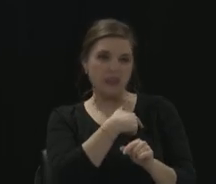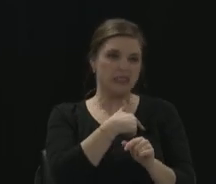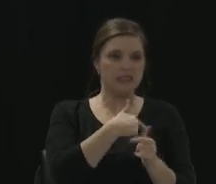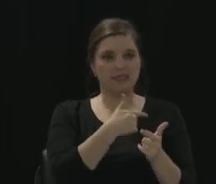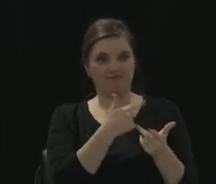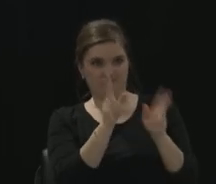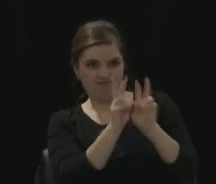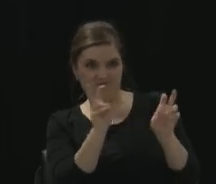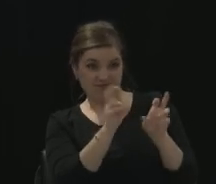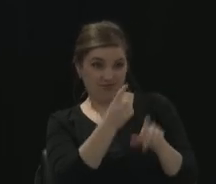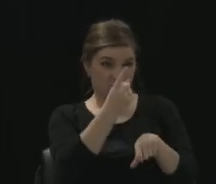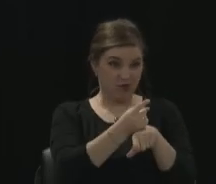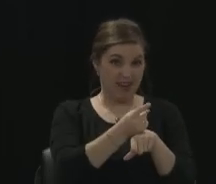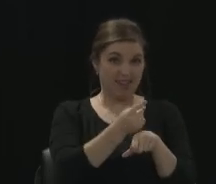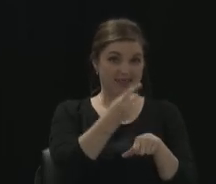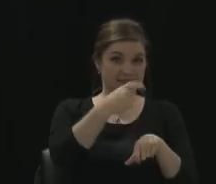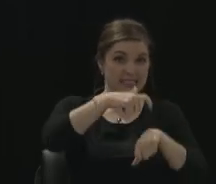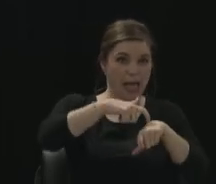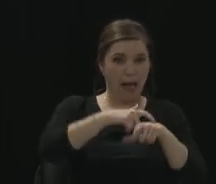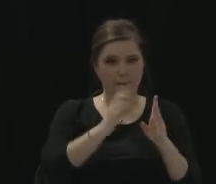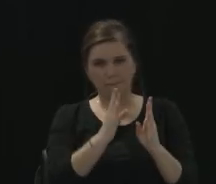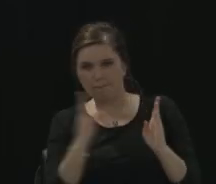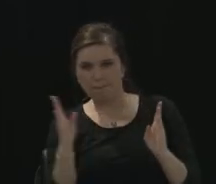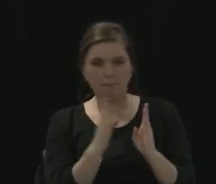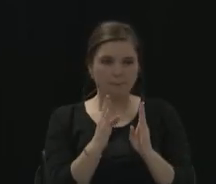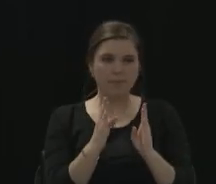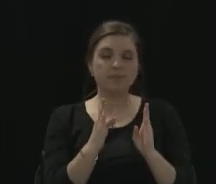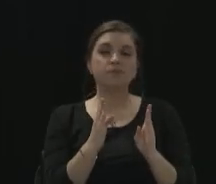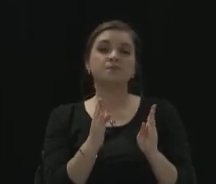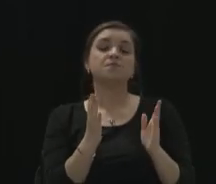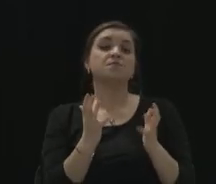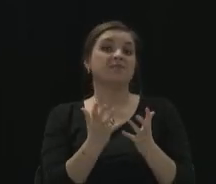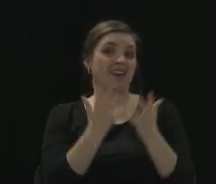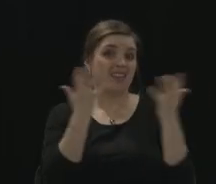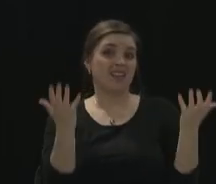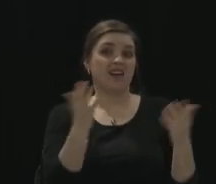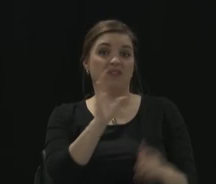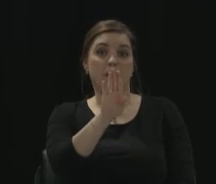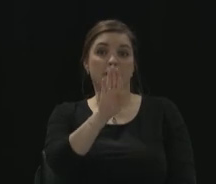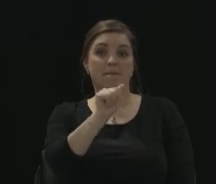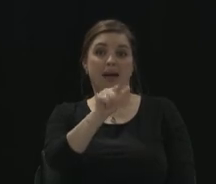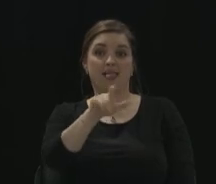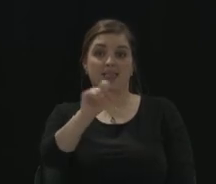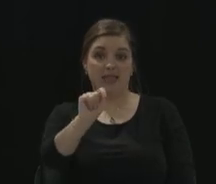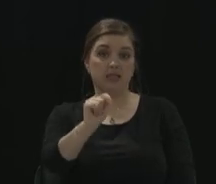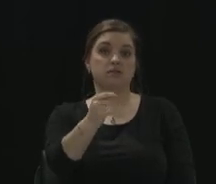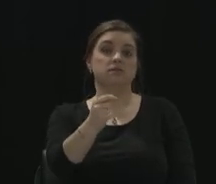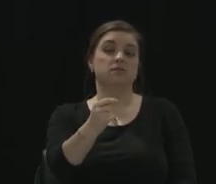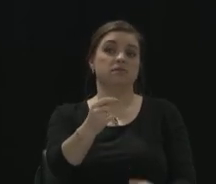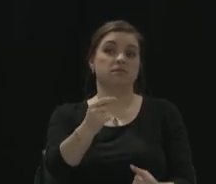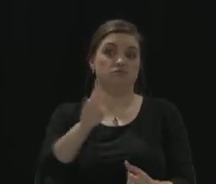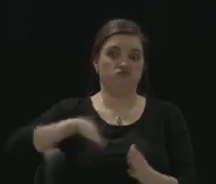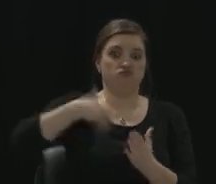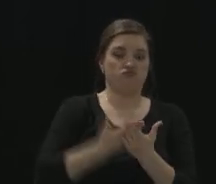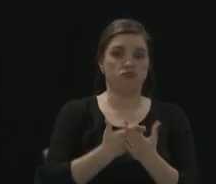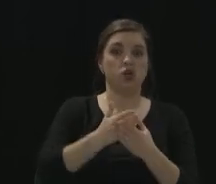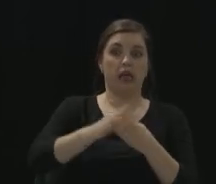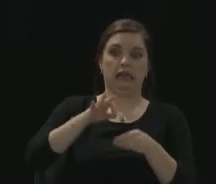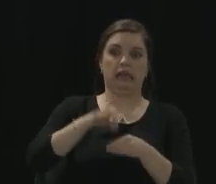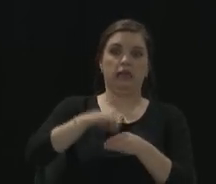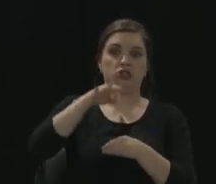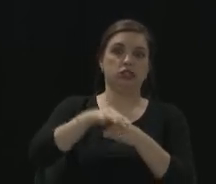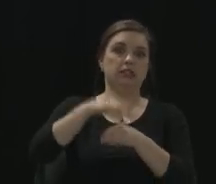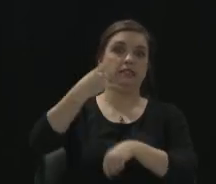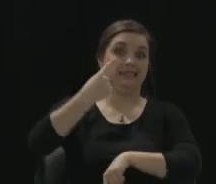the day, you know, a lot of them come in on the election day because they were mailed the day before over the